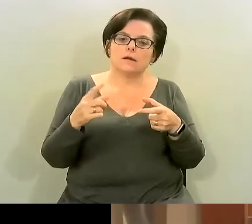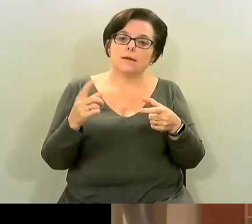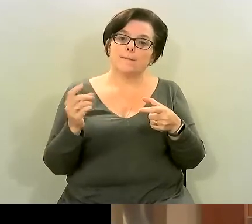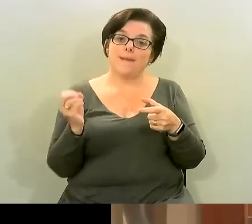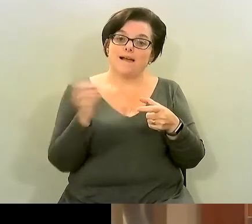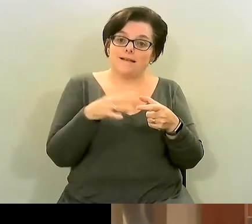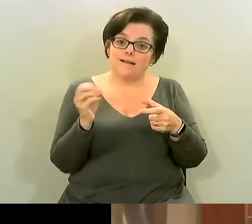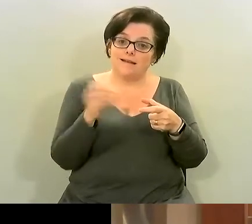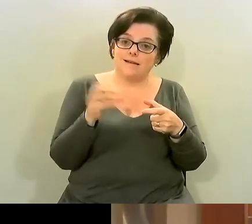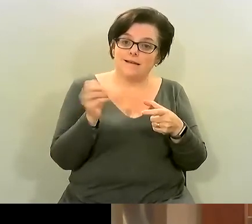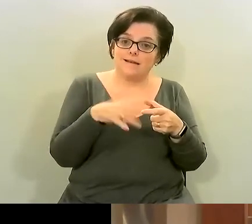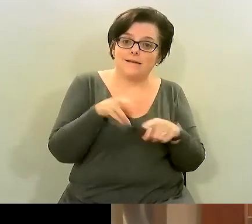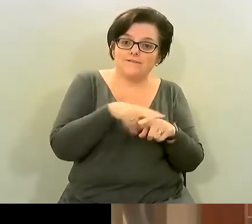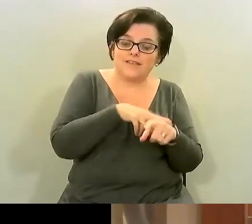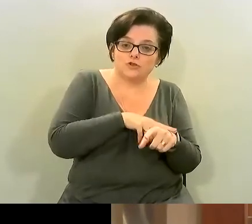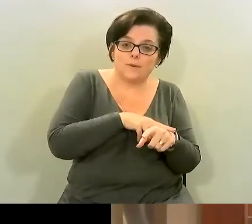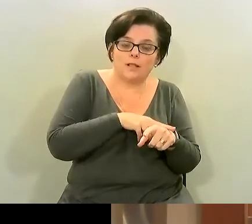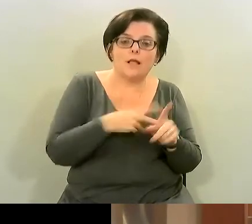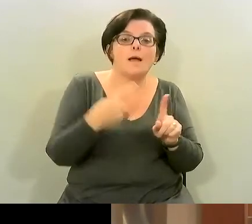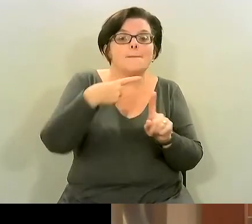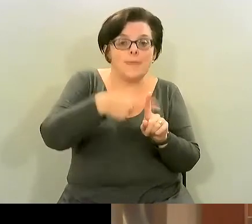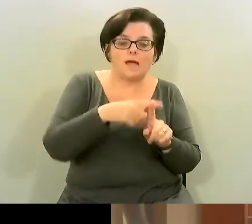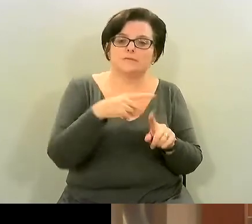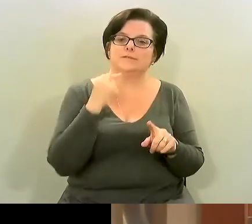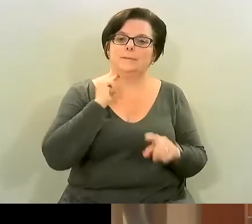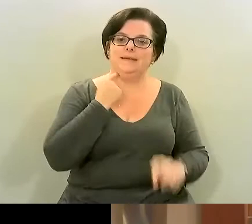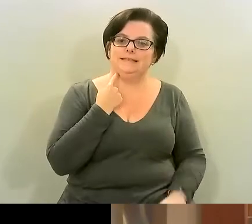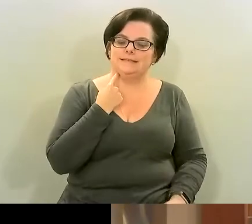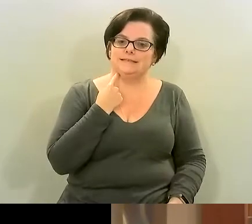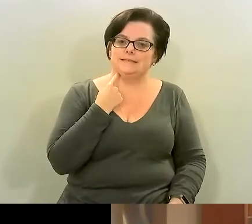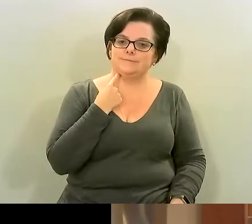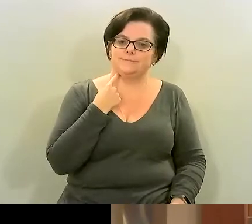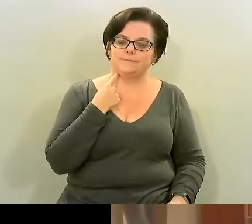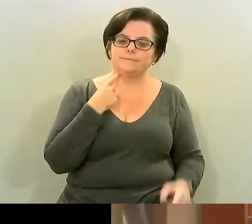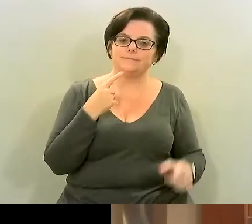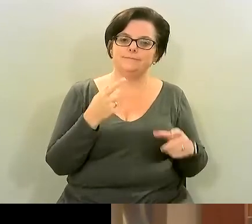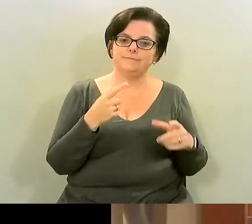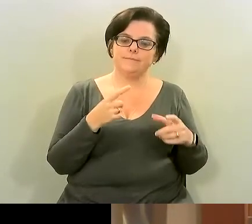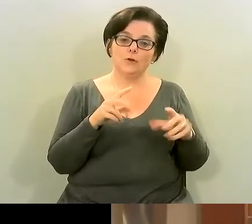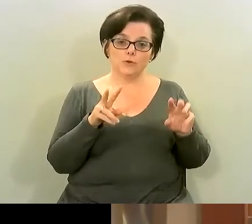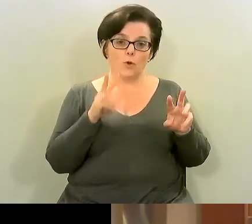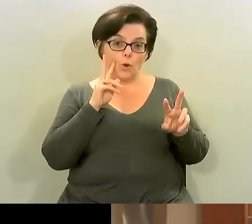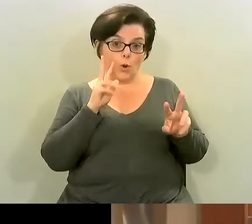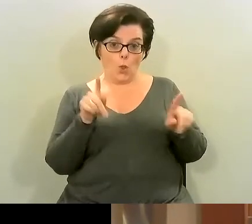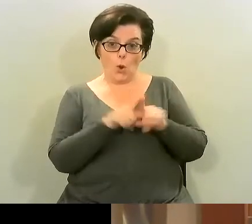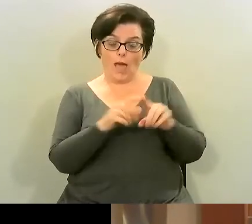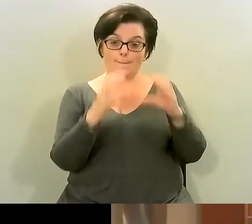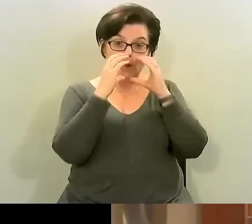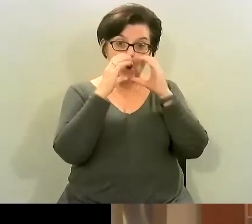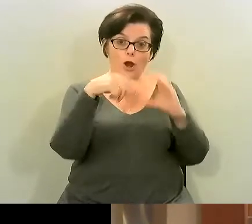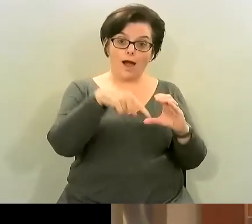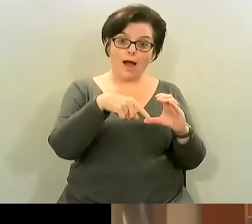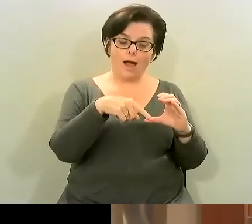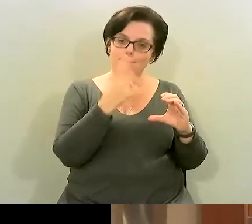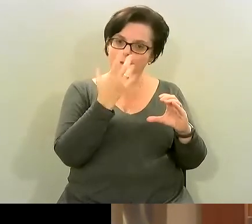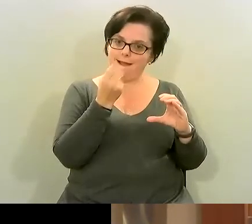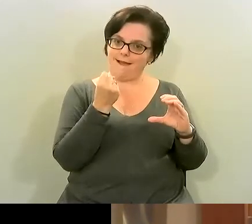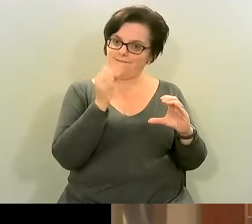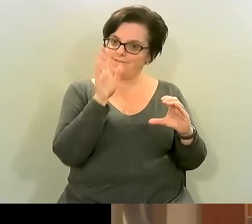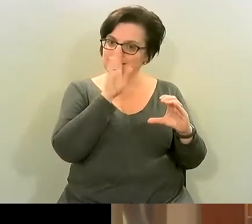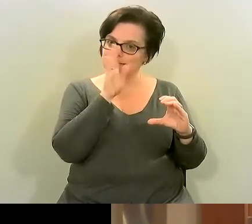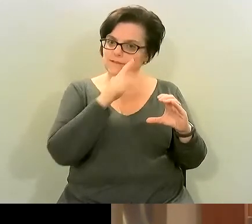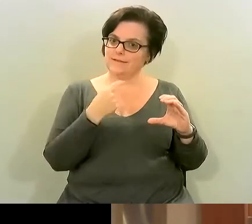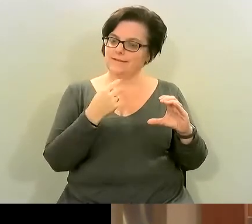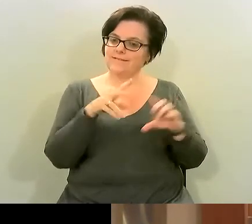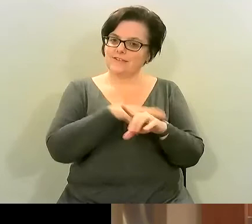veggies as well as the meat that he or she wants to eat and then flavor it up so that it looks like a burger but it has veggies in it